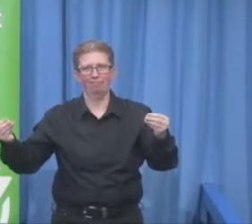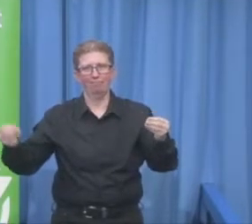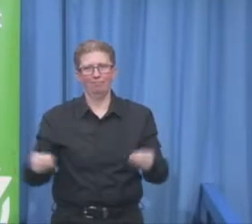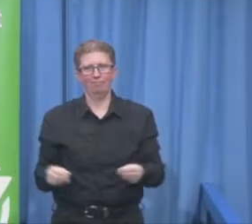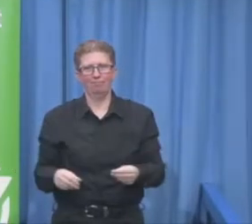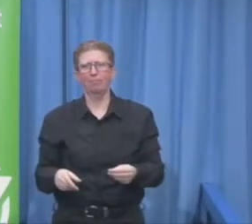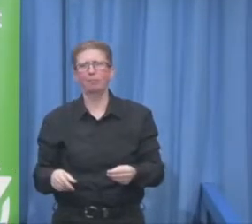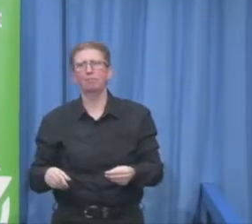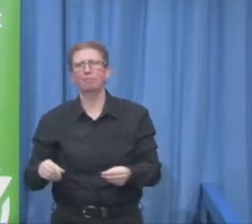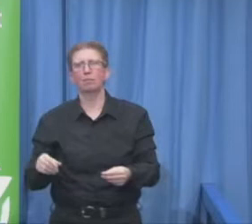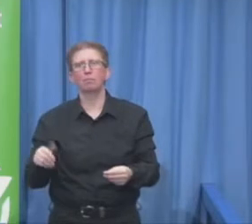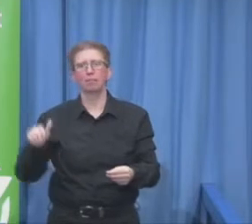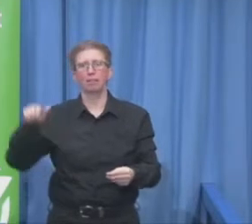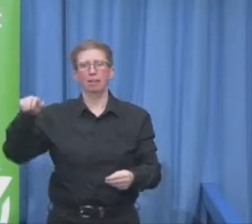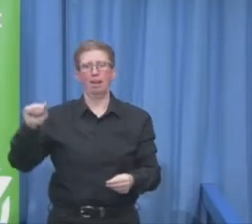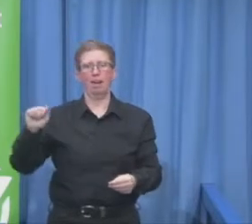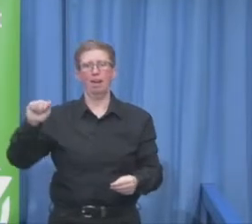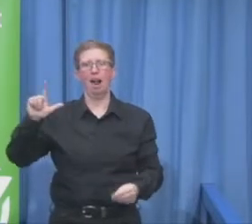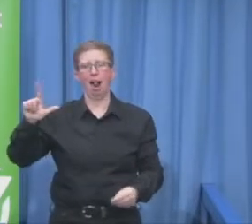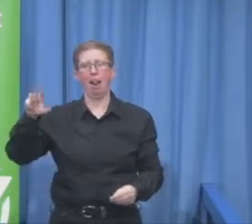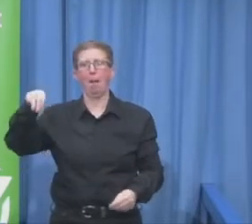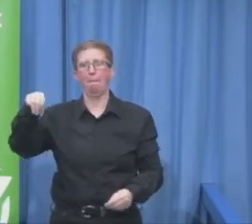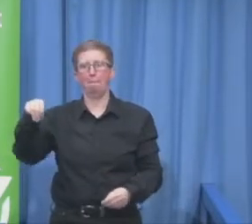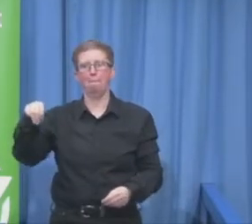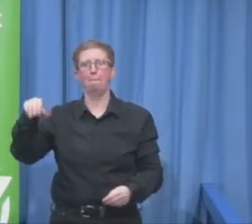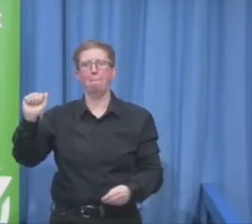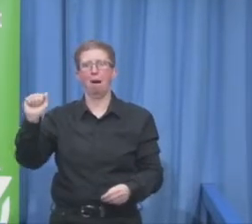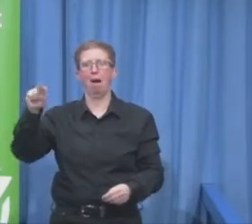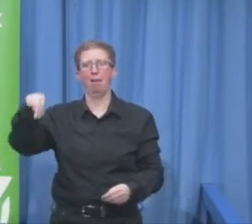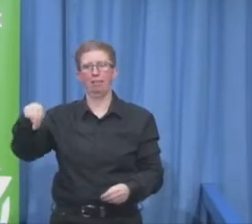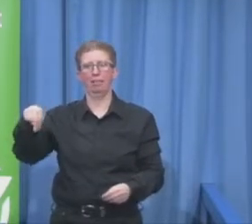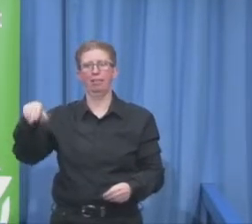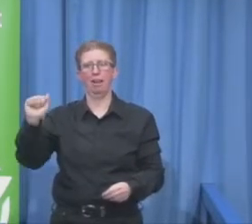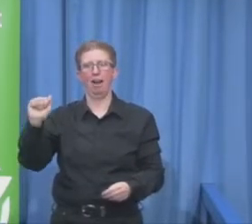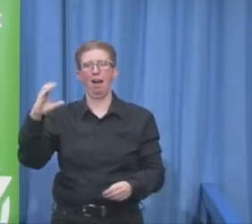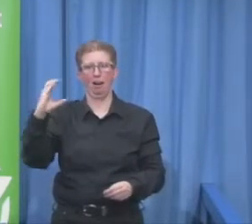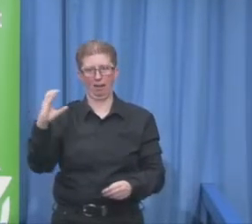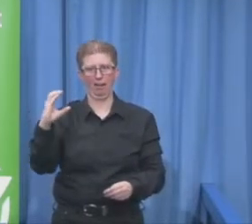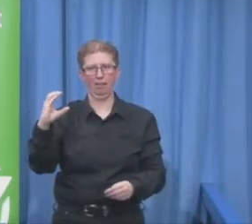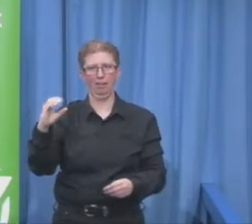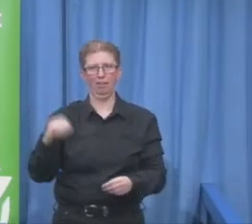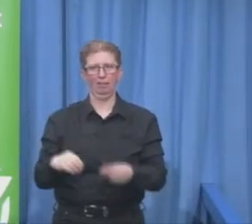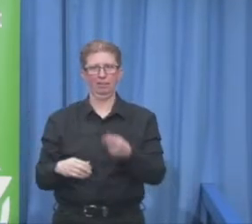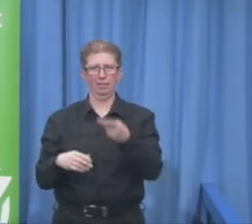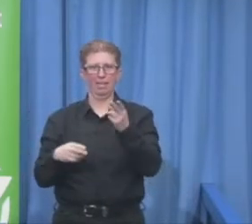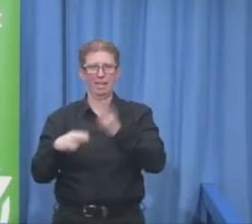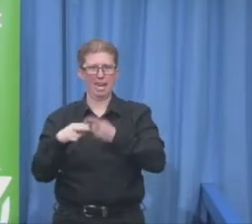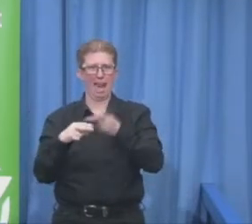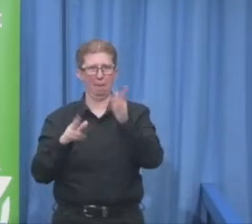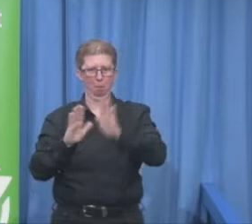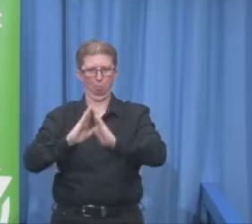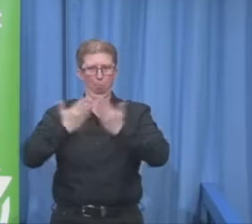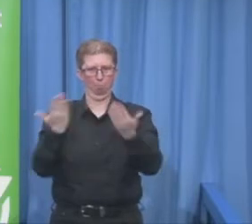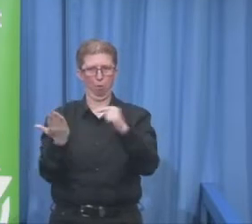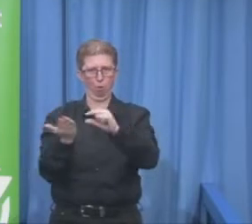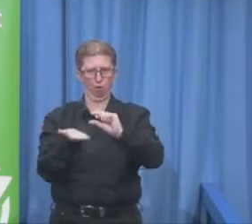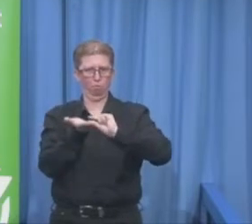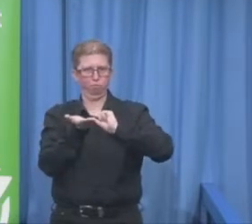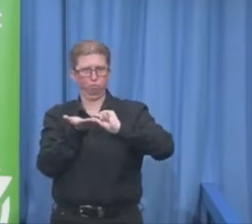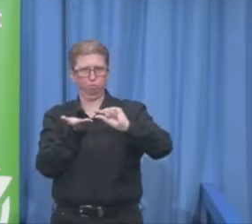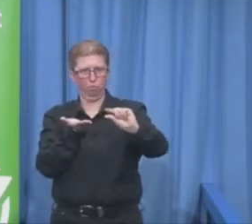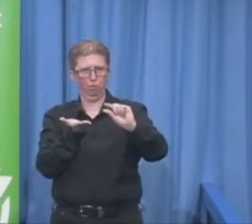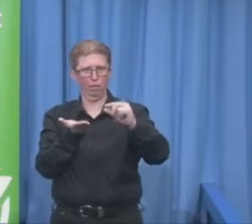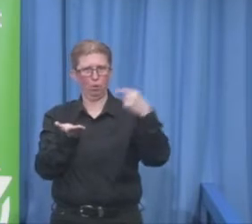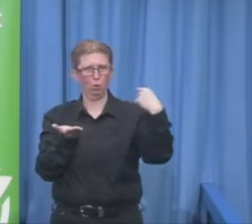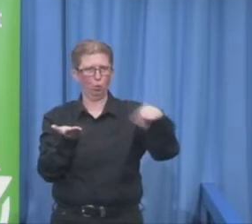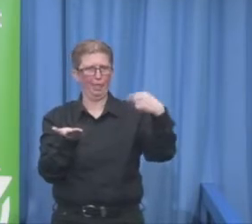questions which we ask every year so we have a long time database ready so this gives us a great